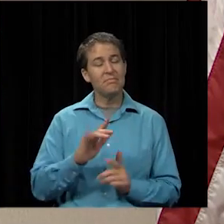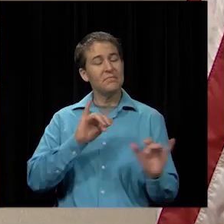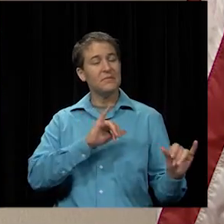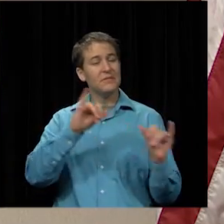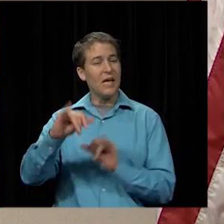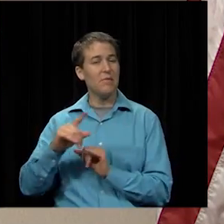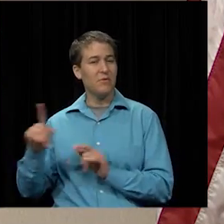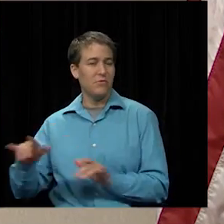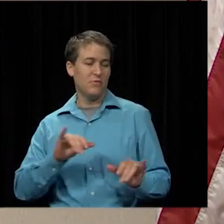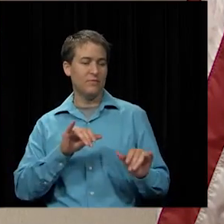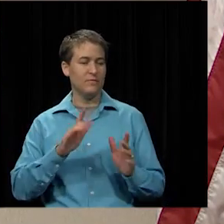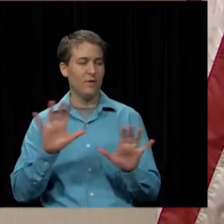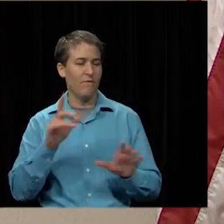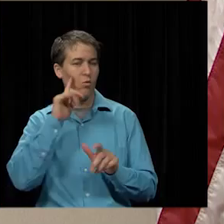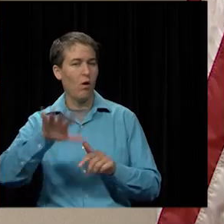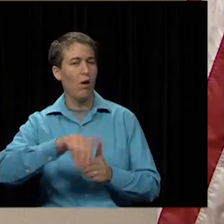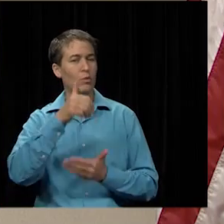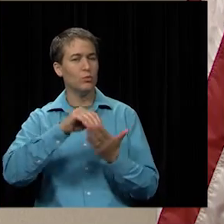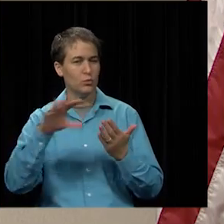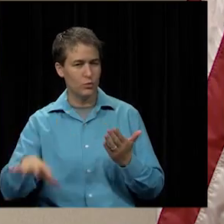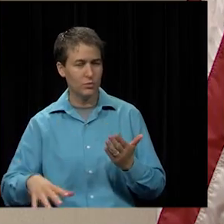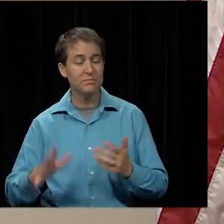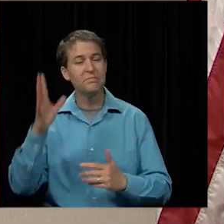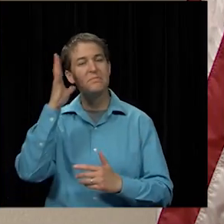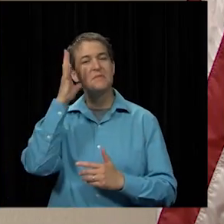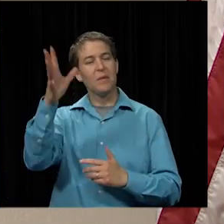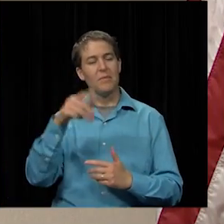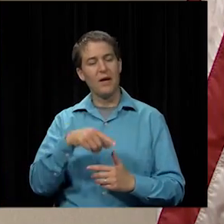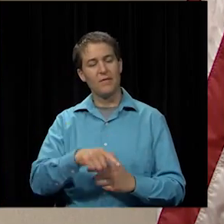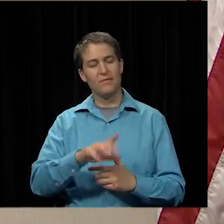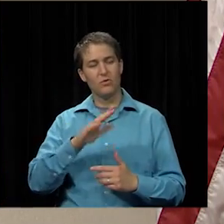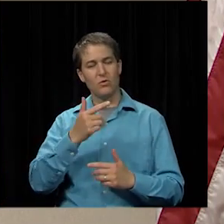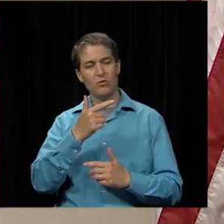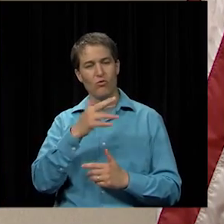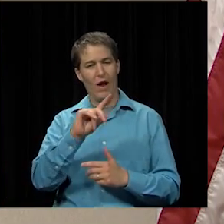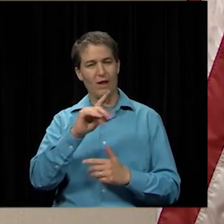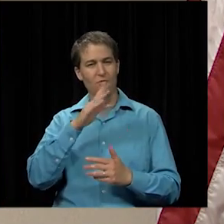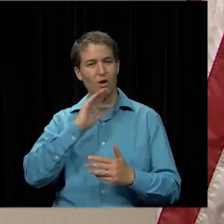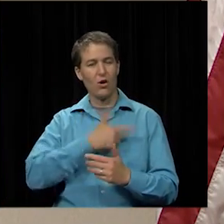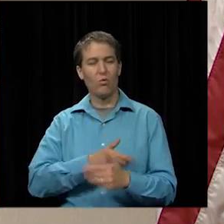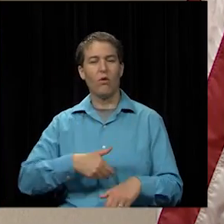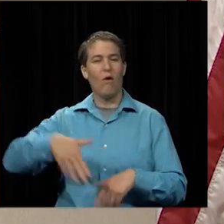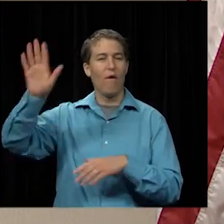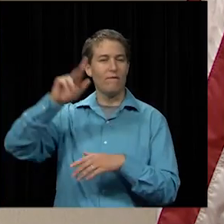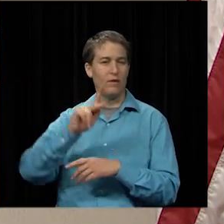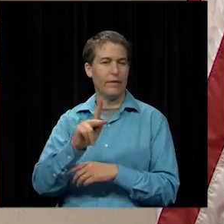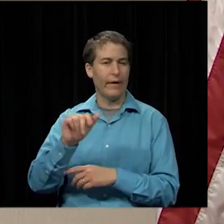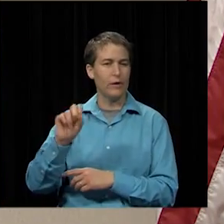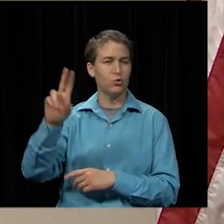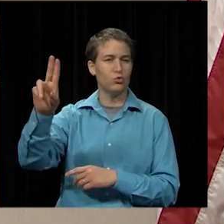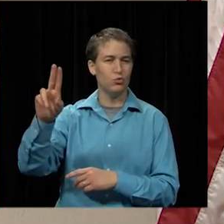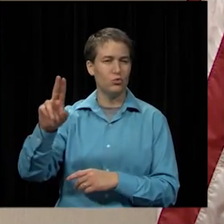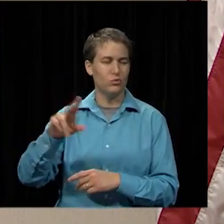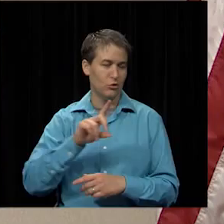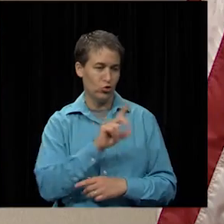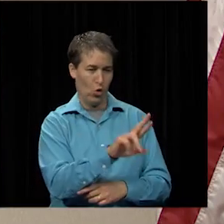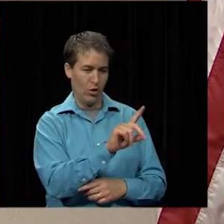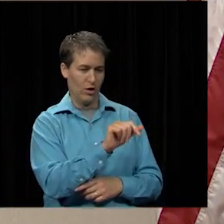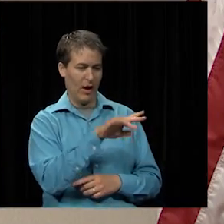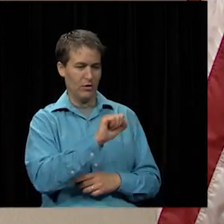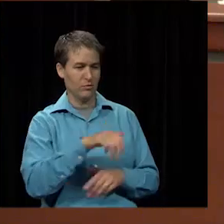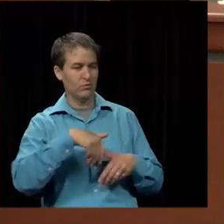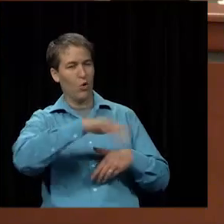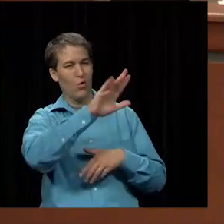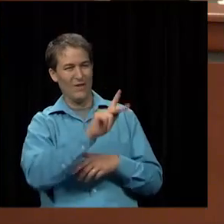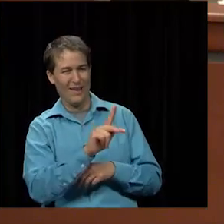tenure someday harlan's granddaughter will head off to k-state dr dr daniel's grandkids will